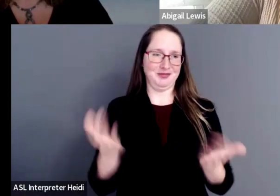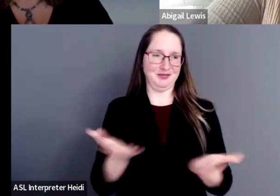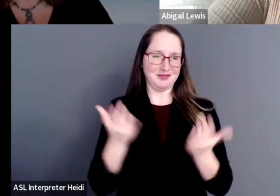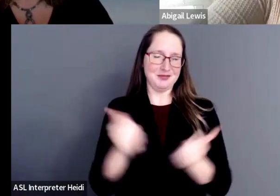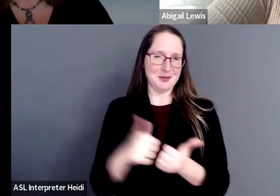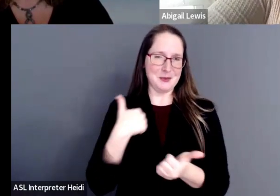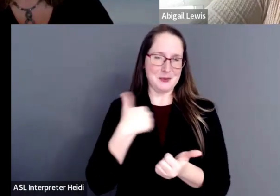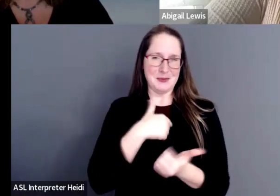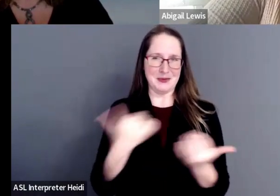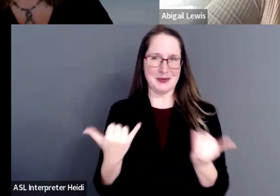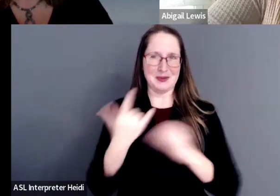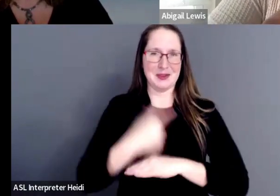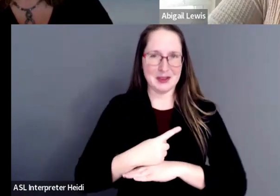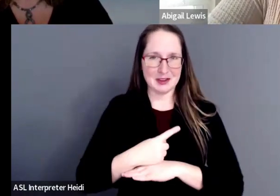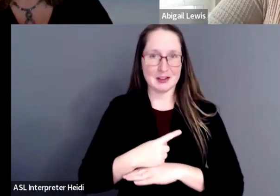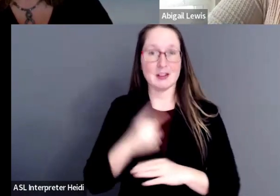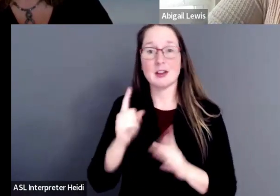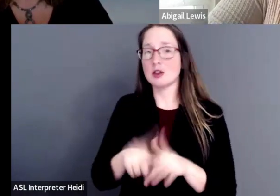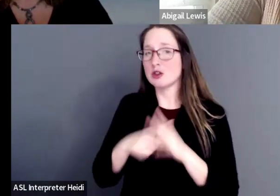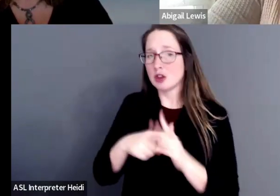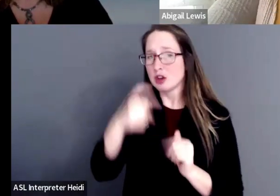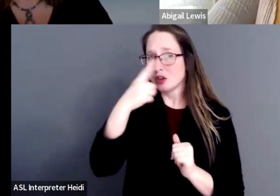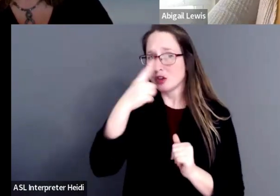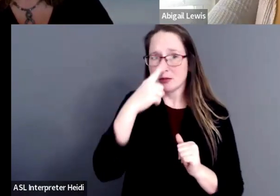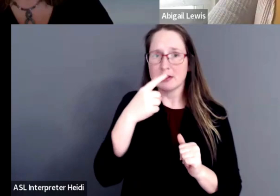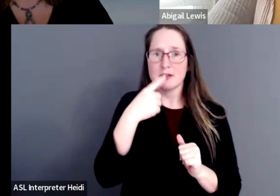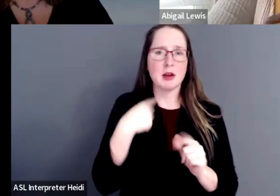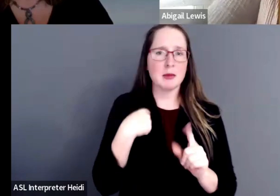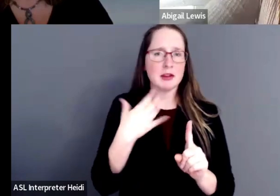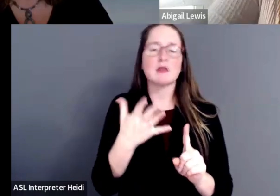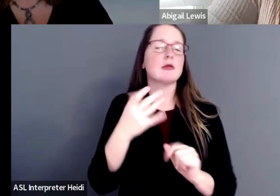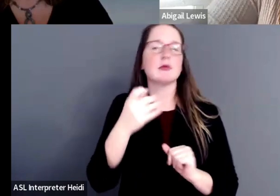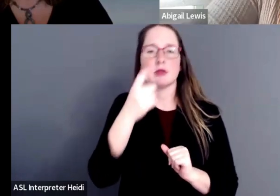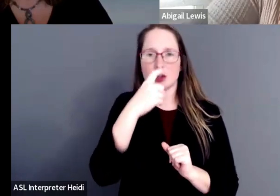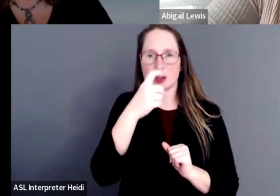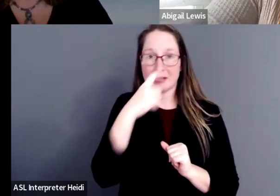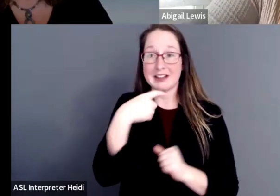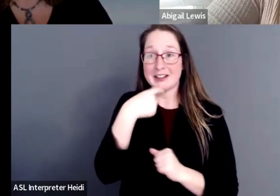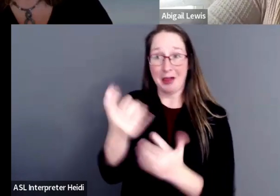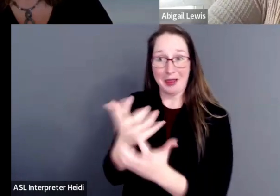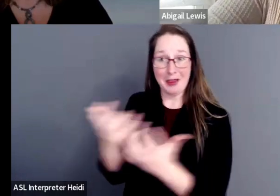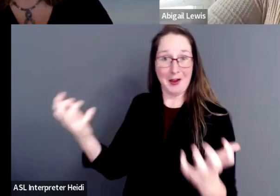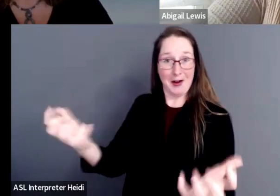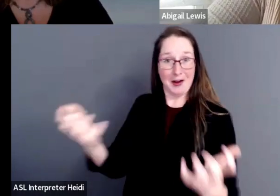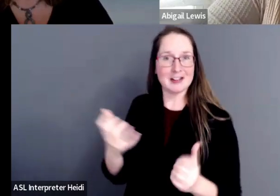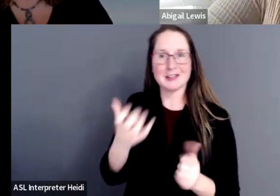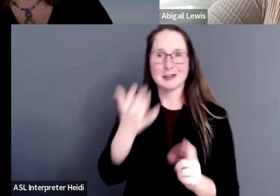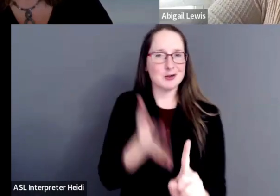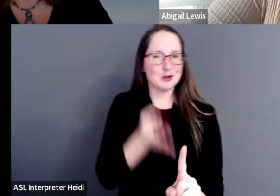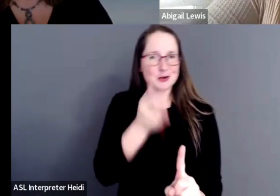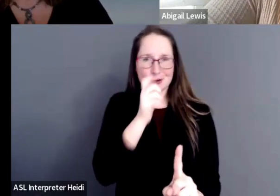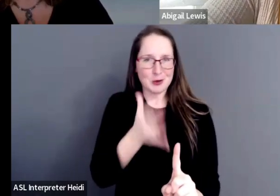today. To start off, could you please tell us, well, could you please tell our audience a bit about yourself?